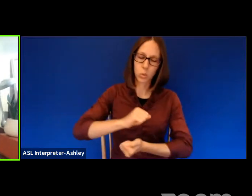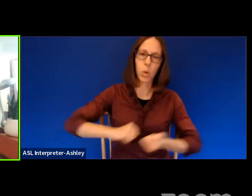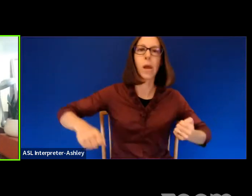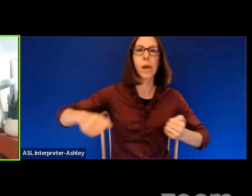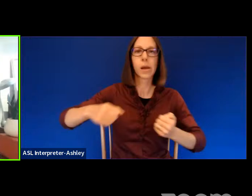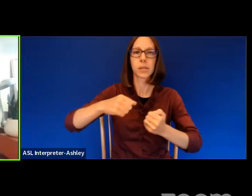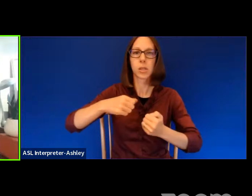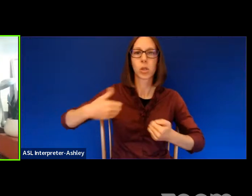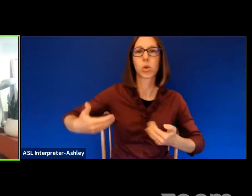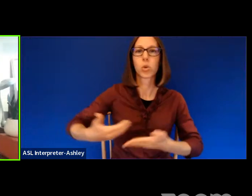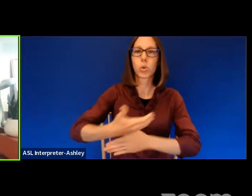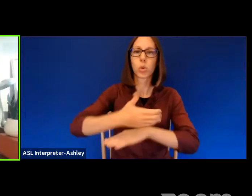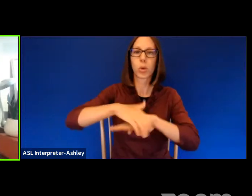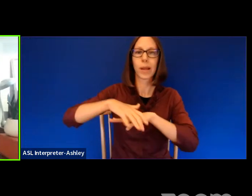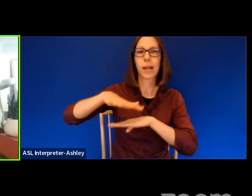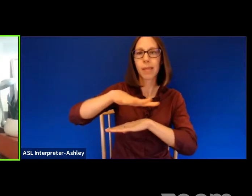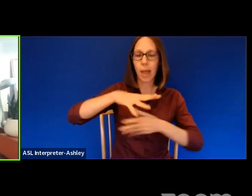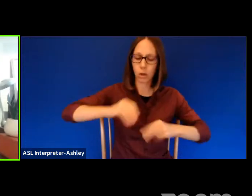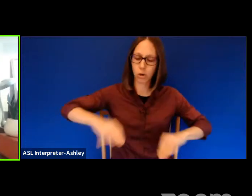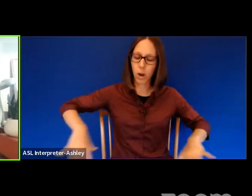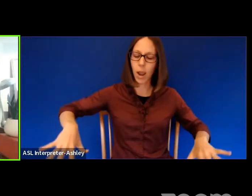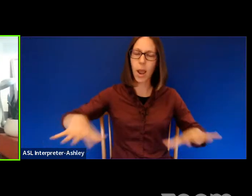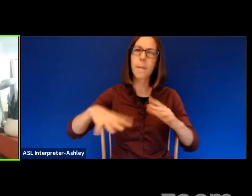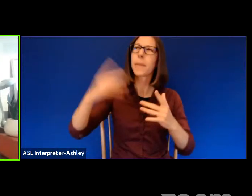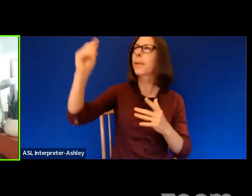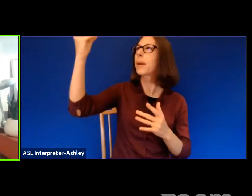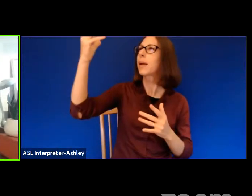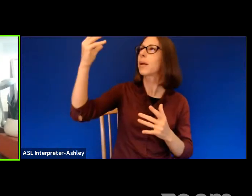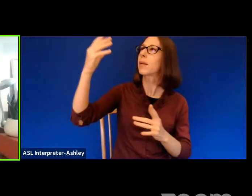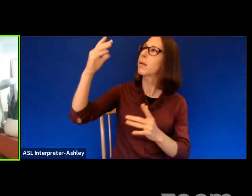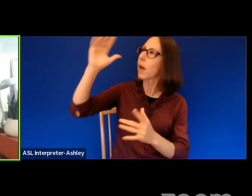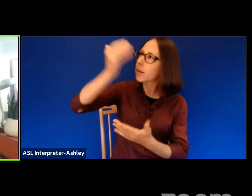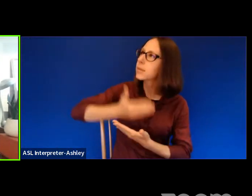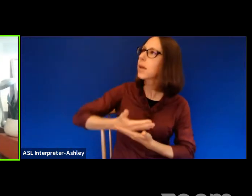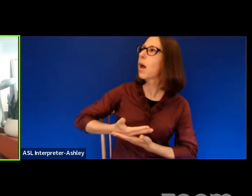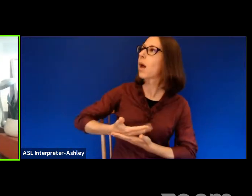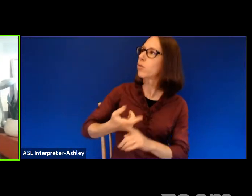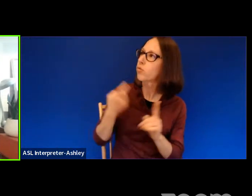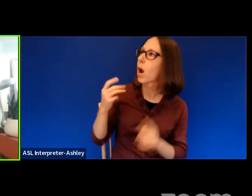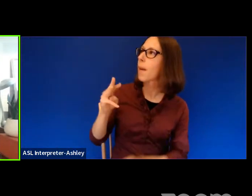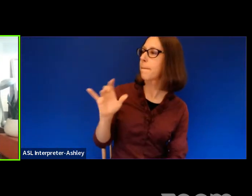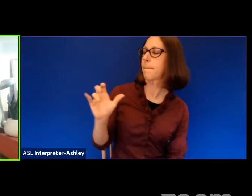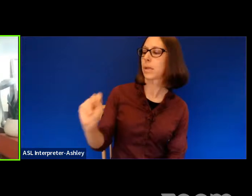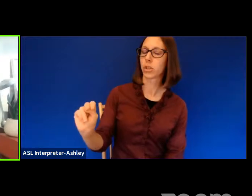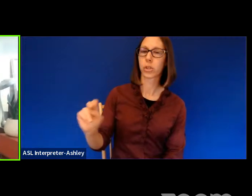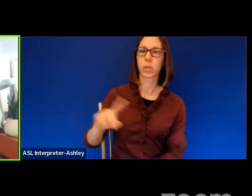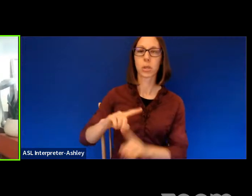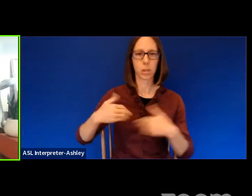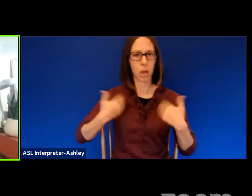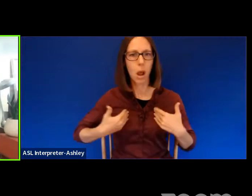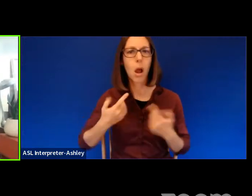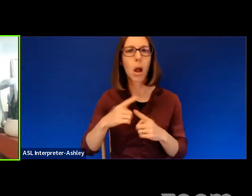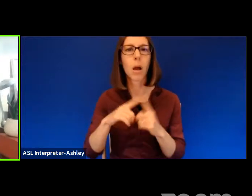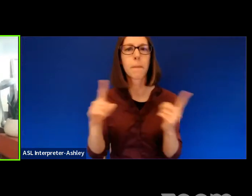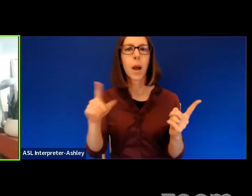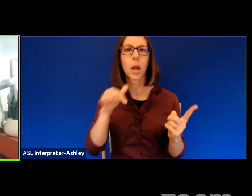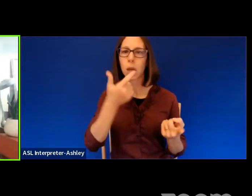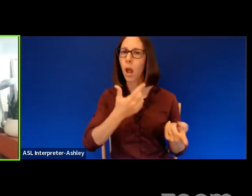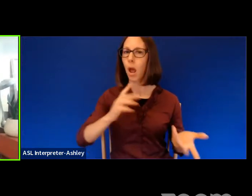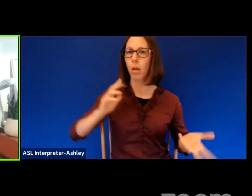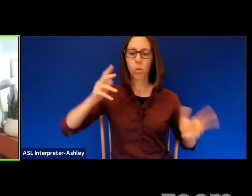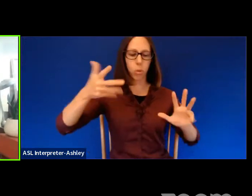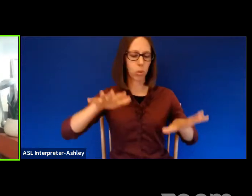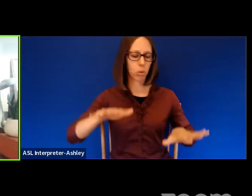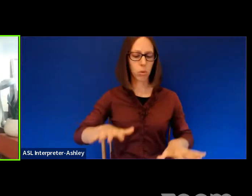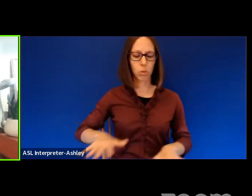it was the sun of the mission. Maybe just being more young, but it was less disquiet than comfort.